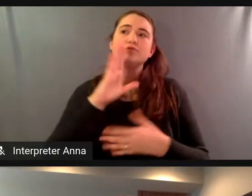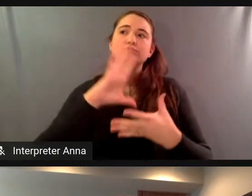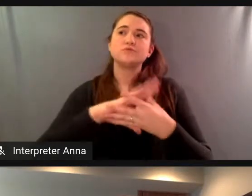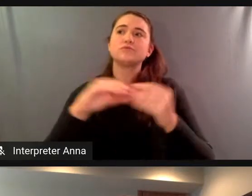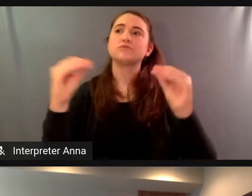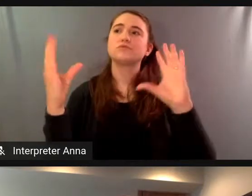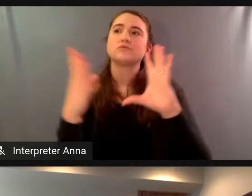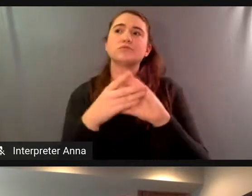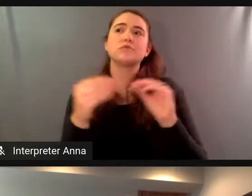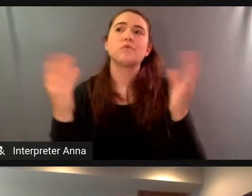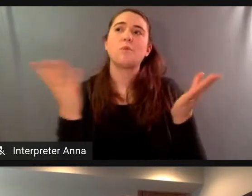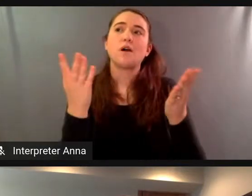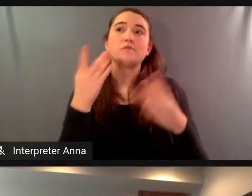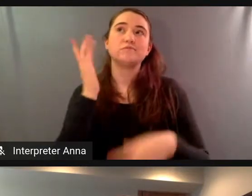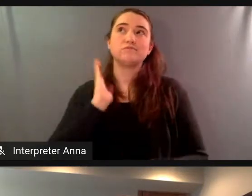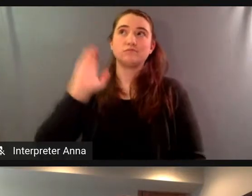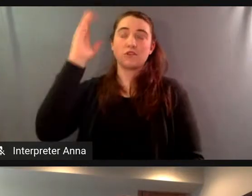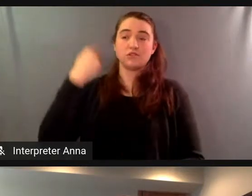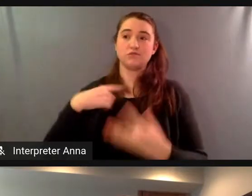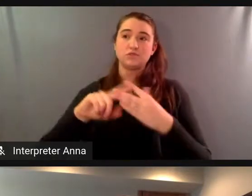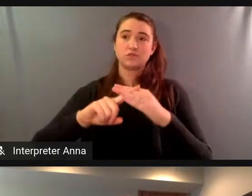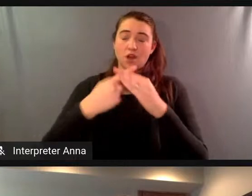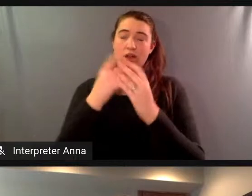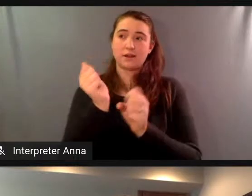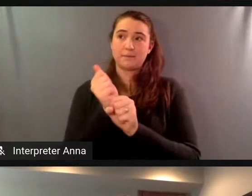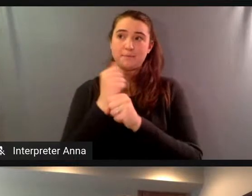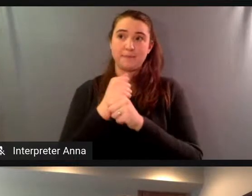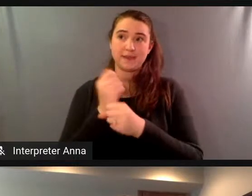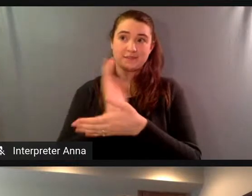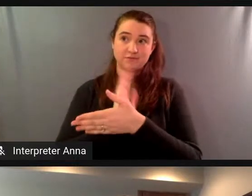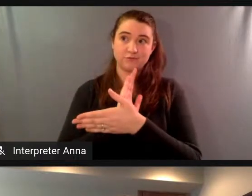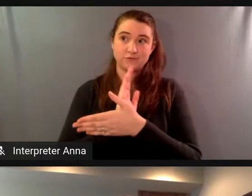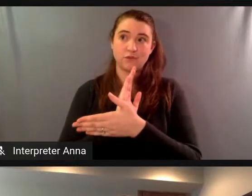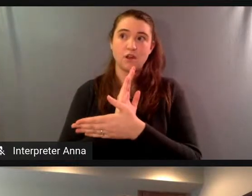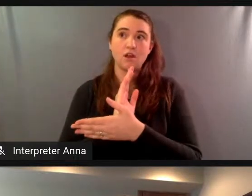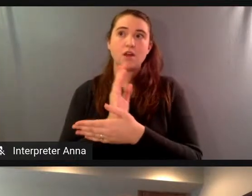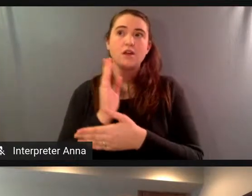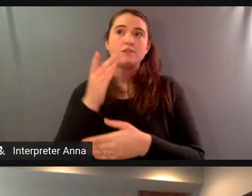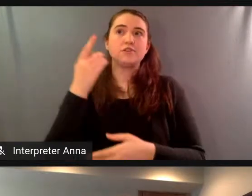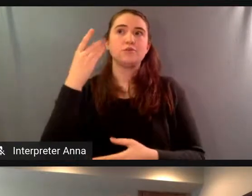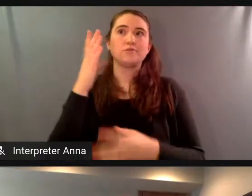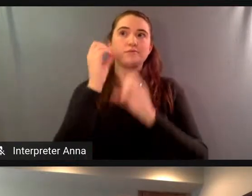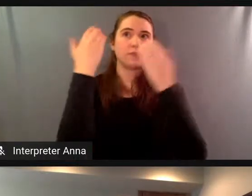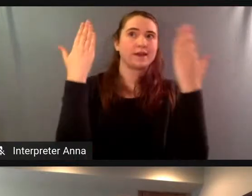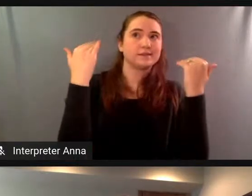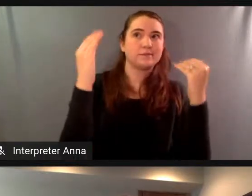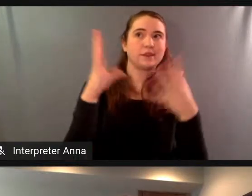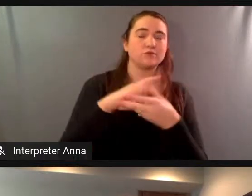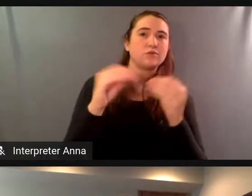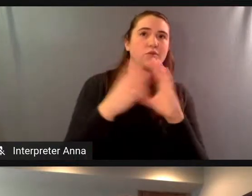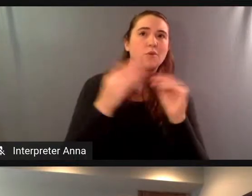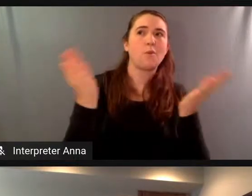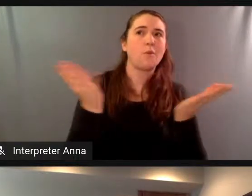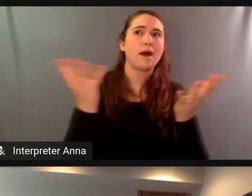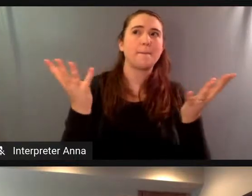first started making spaceship earth and and how did this story change as you made the film